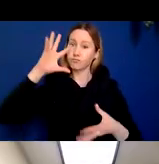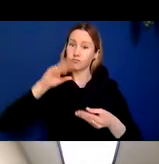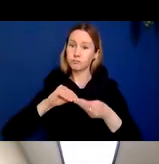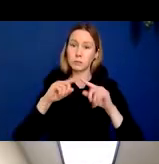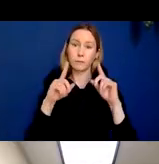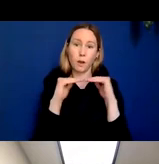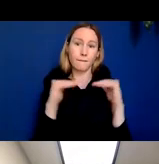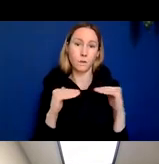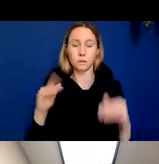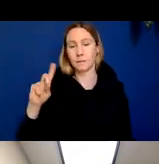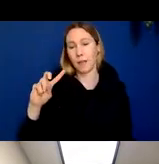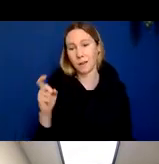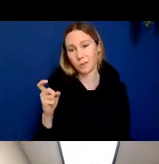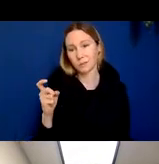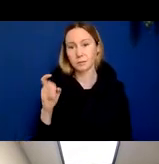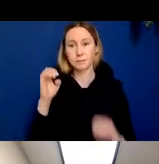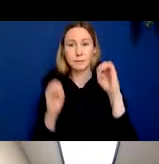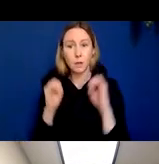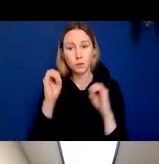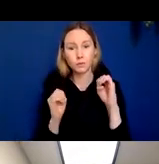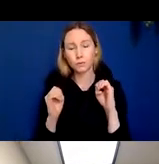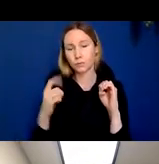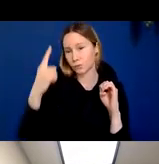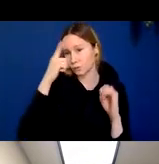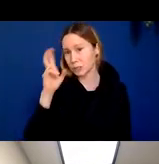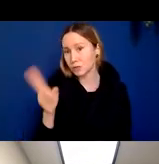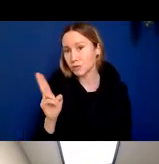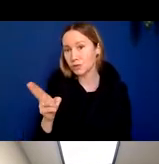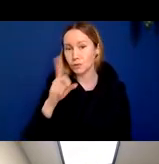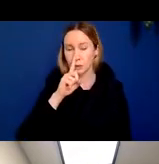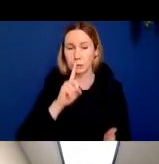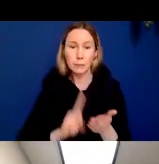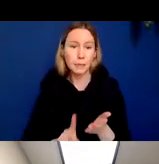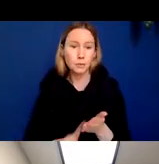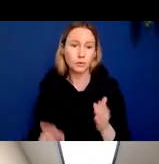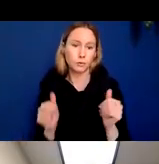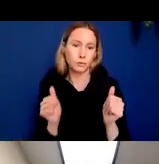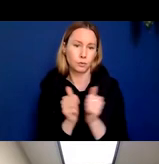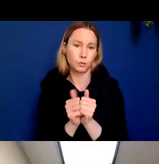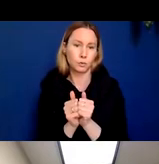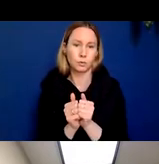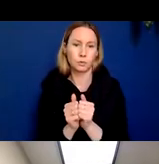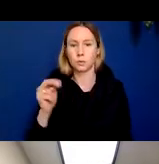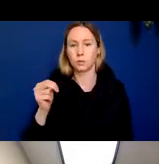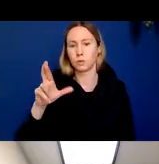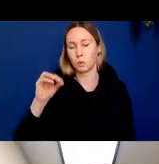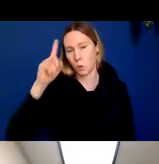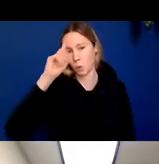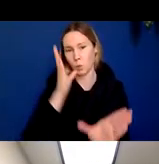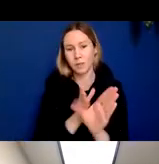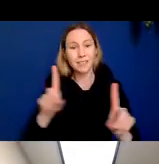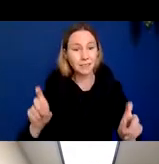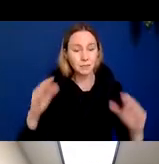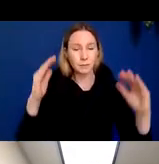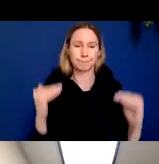diagnostic evaluation, the neurological history and examination, together with the neuropsychological testing, and then